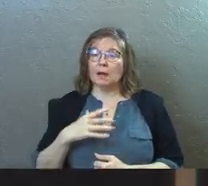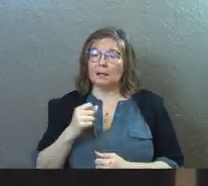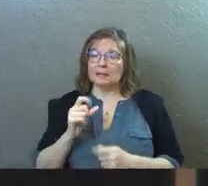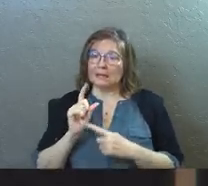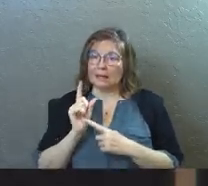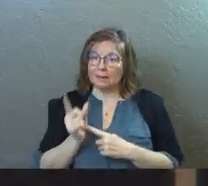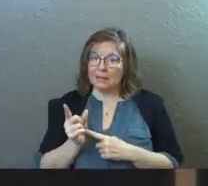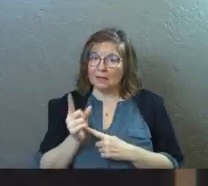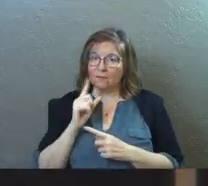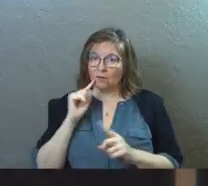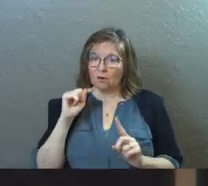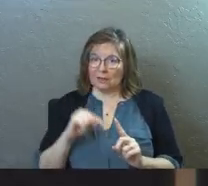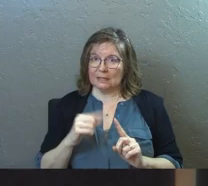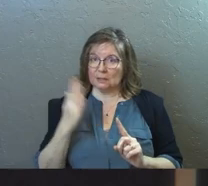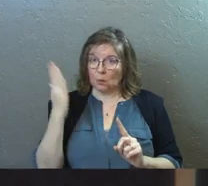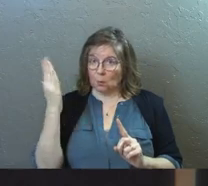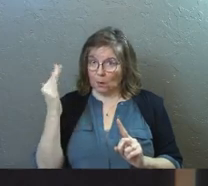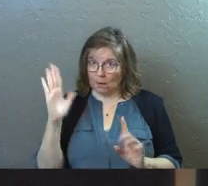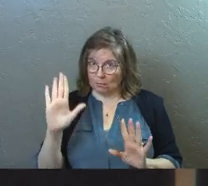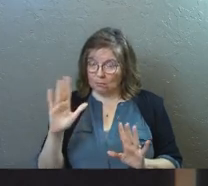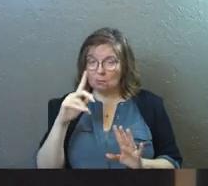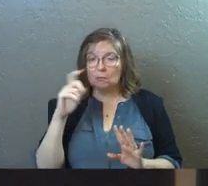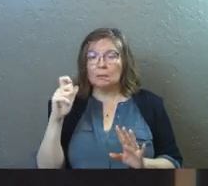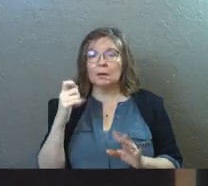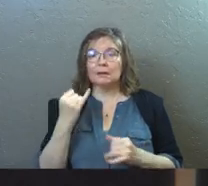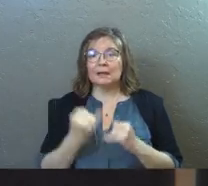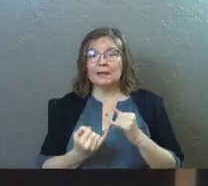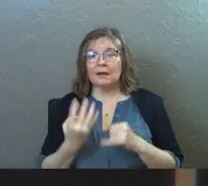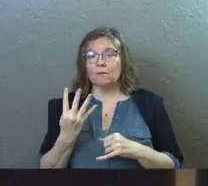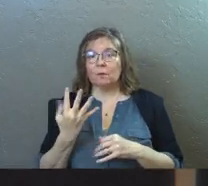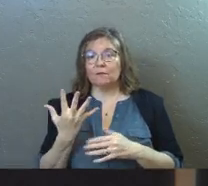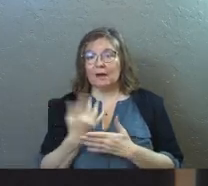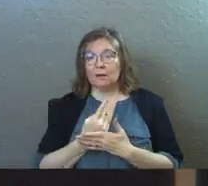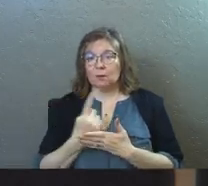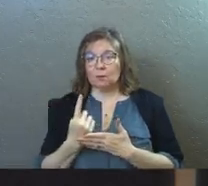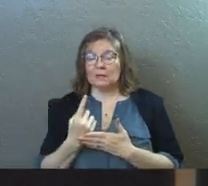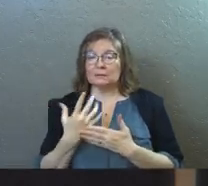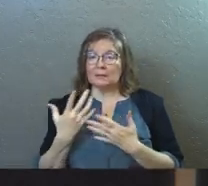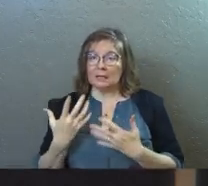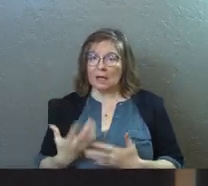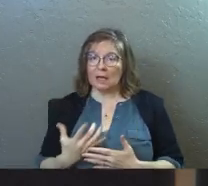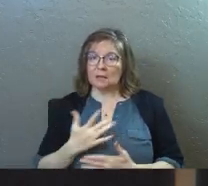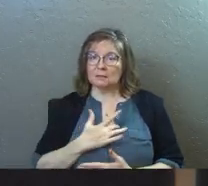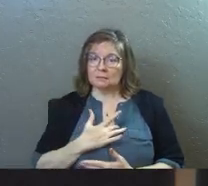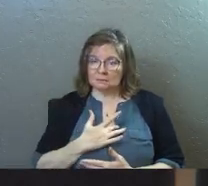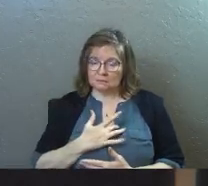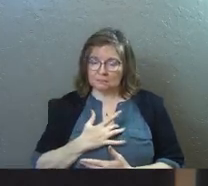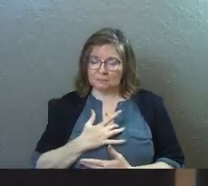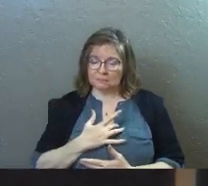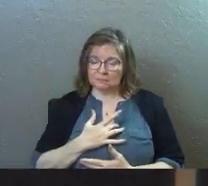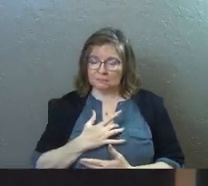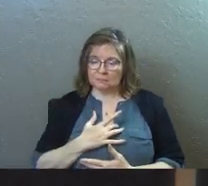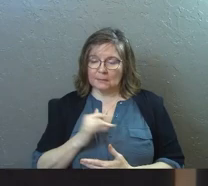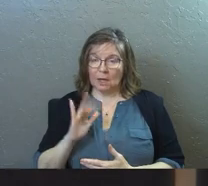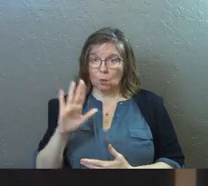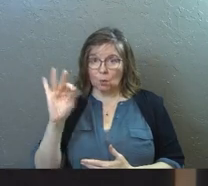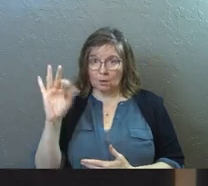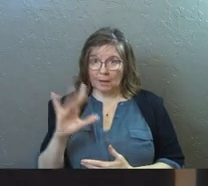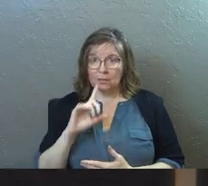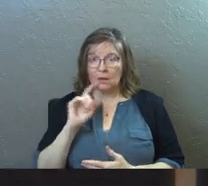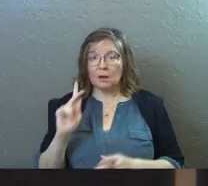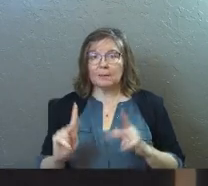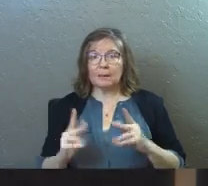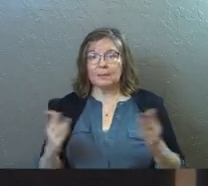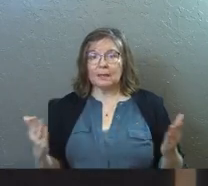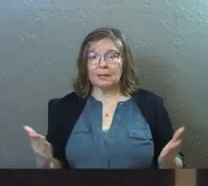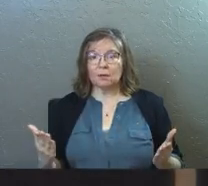taking a minute out for this. And here's why. Because the last four or five weeks, it has been heavy on my heart as your pastor, that there